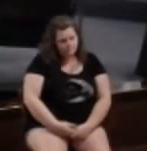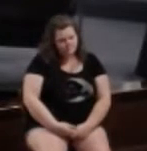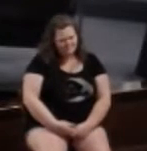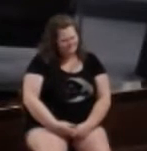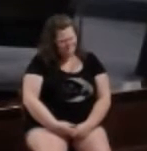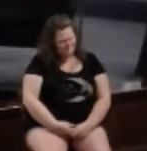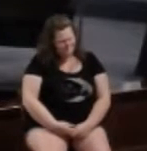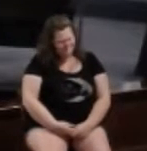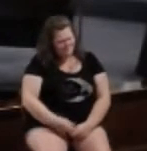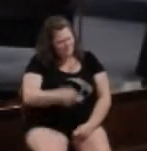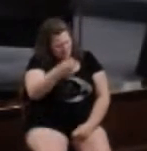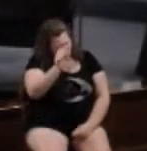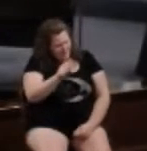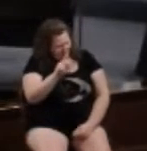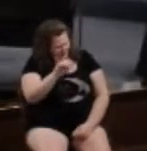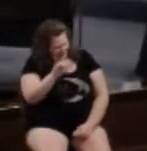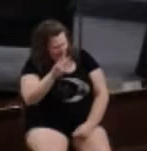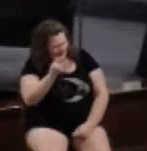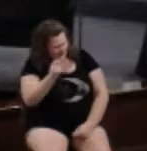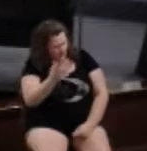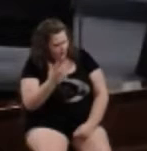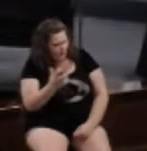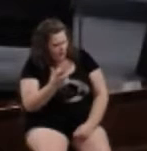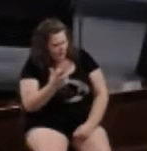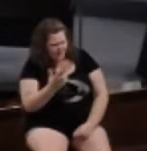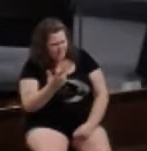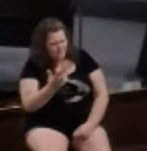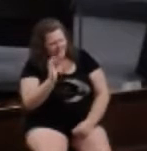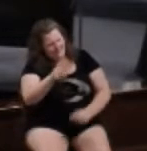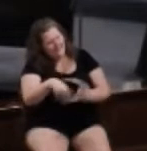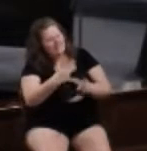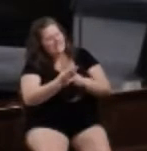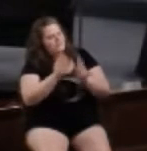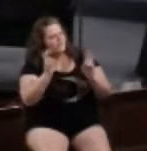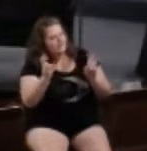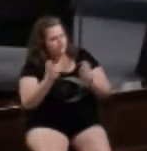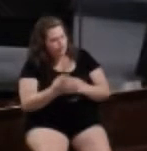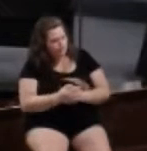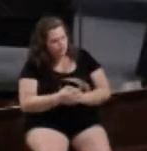Now, can use an NIV if you want. It's that type of an issue.